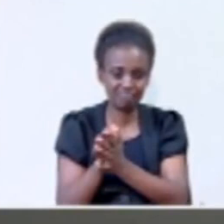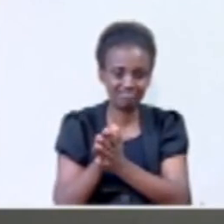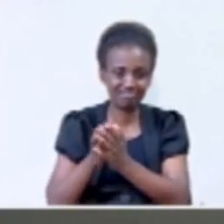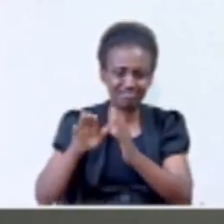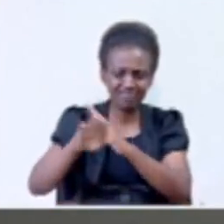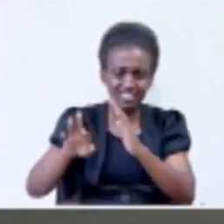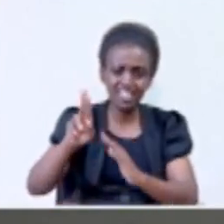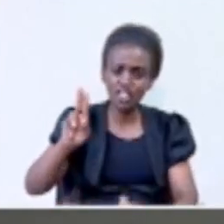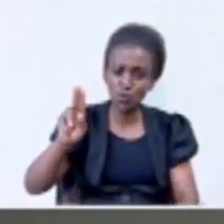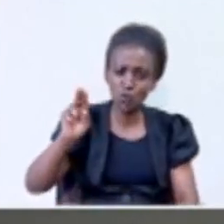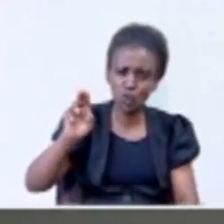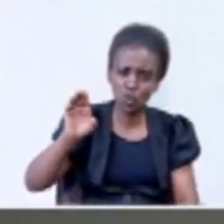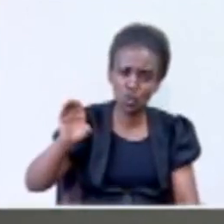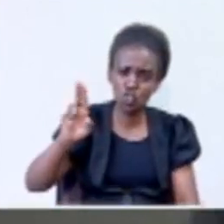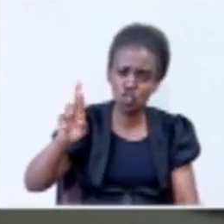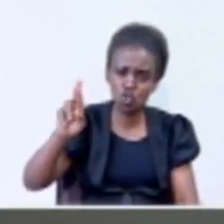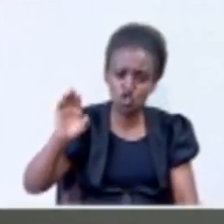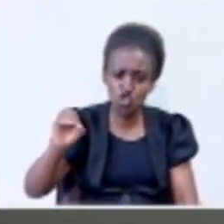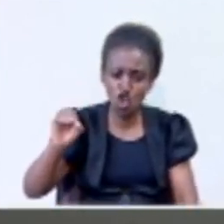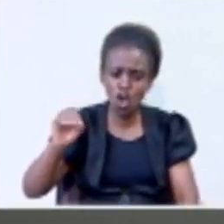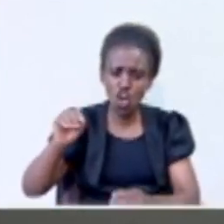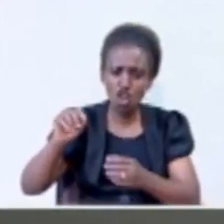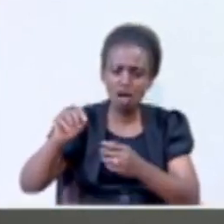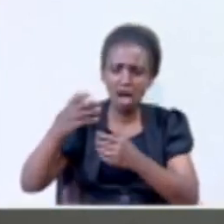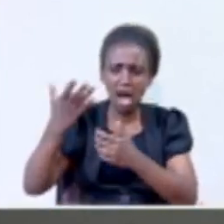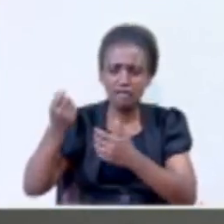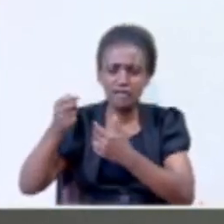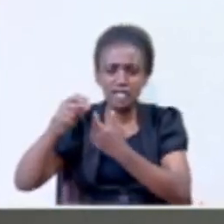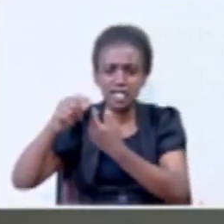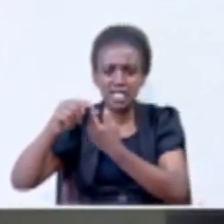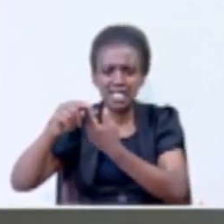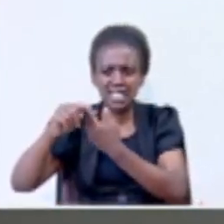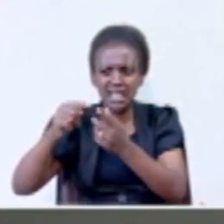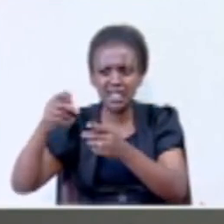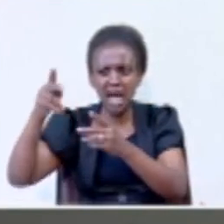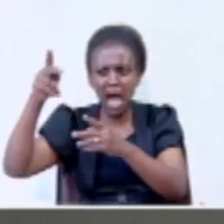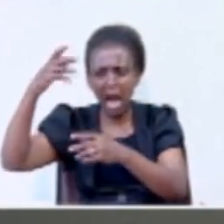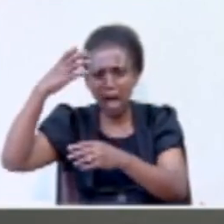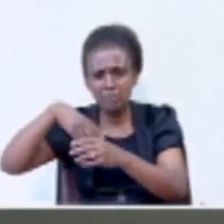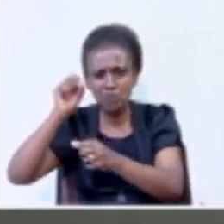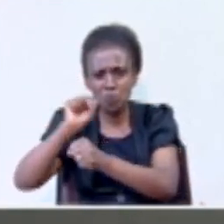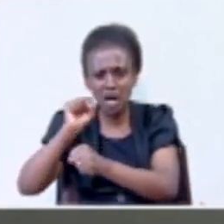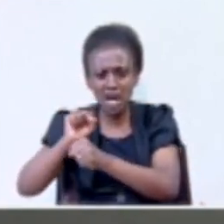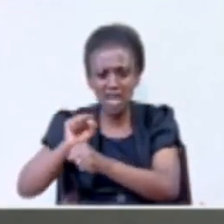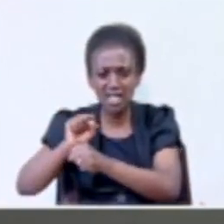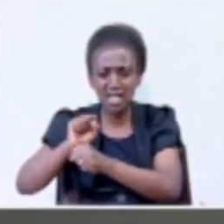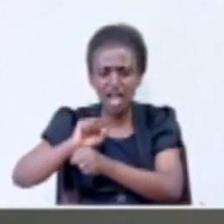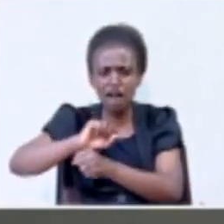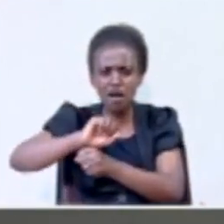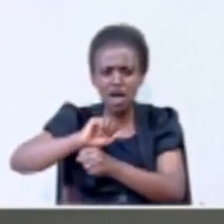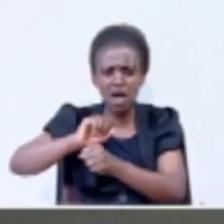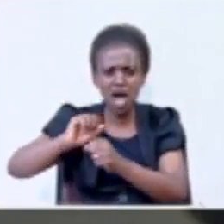of Ruchuro. they killed these guards who work in Virunga, in Virunga,